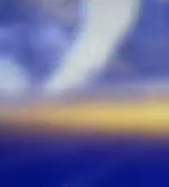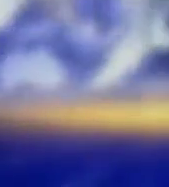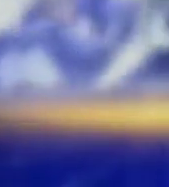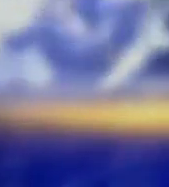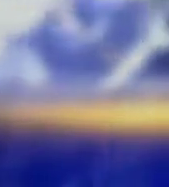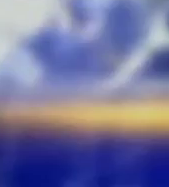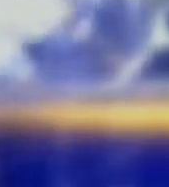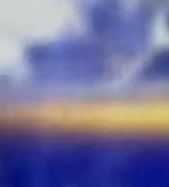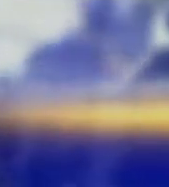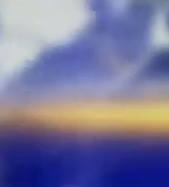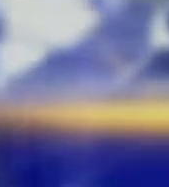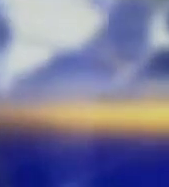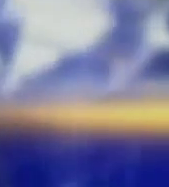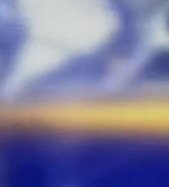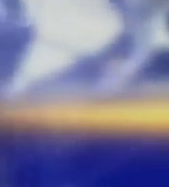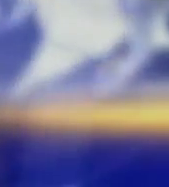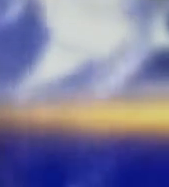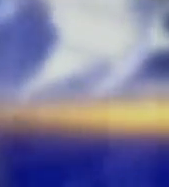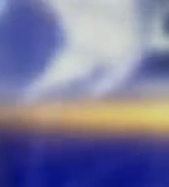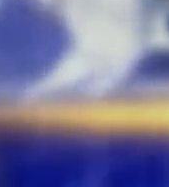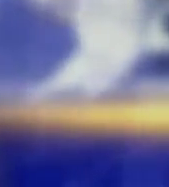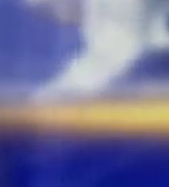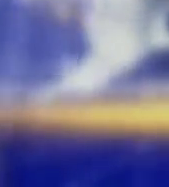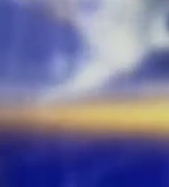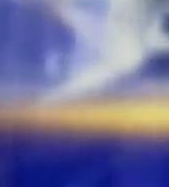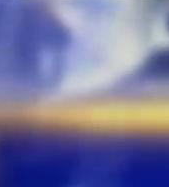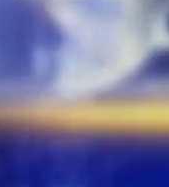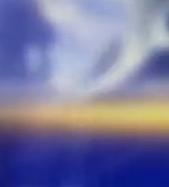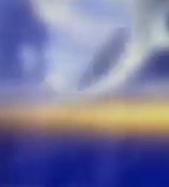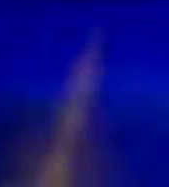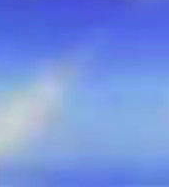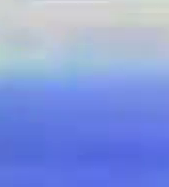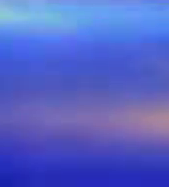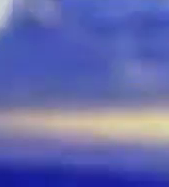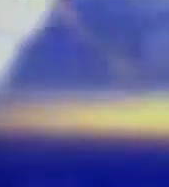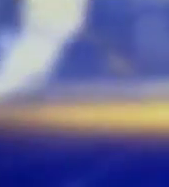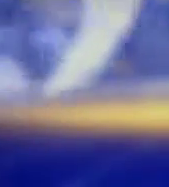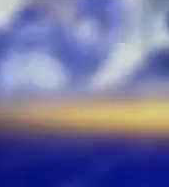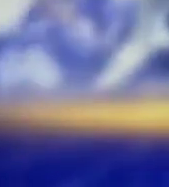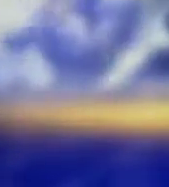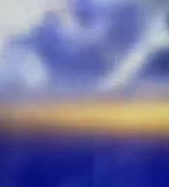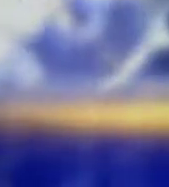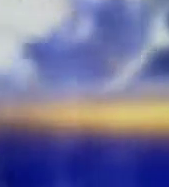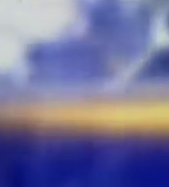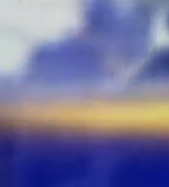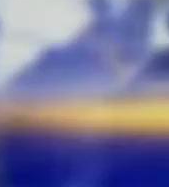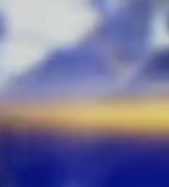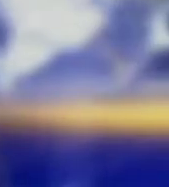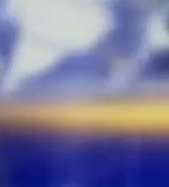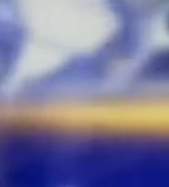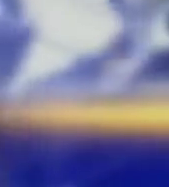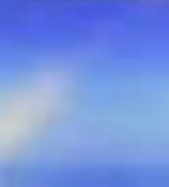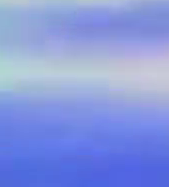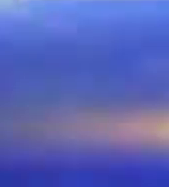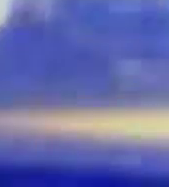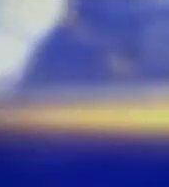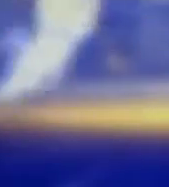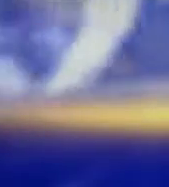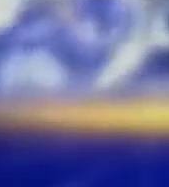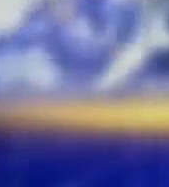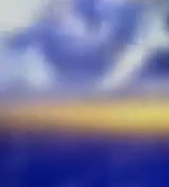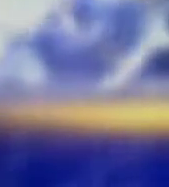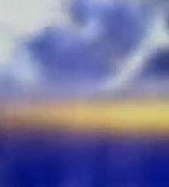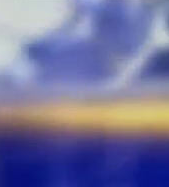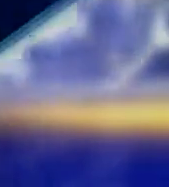Securities Exchange Index listing for APD Limited should be launched in a matter of days. The $10 million offering has given Bahamians a little